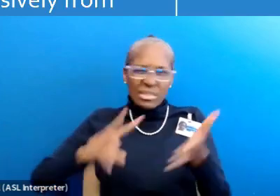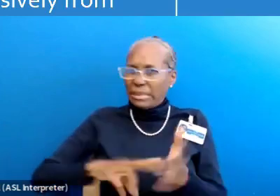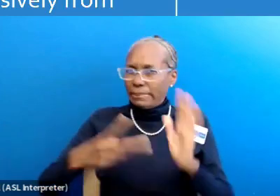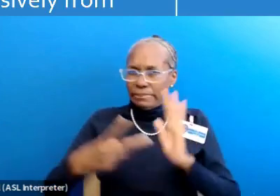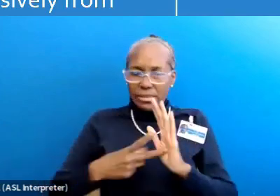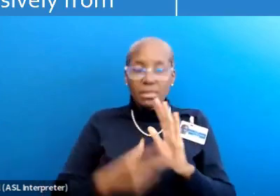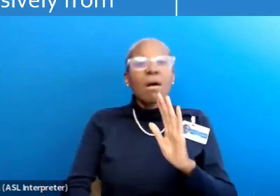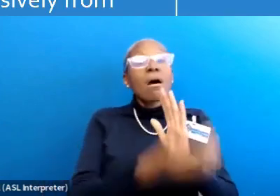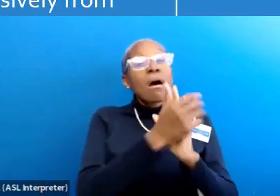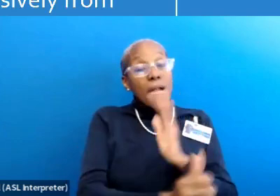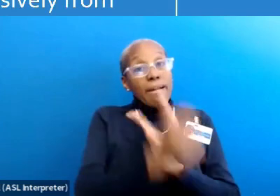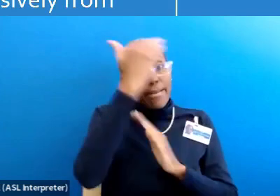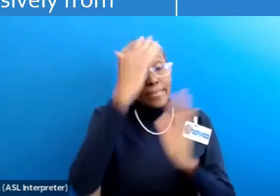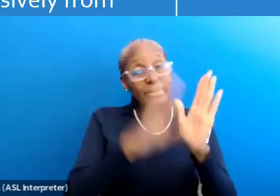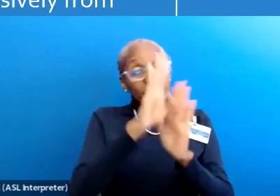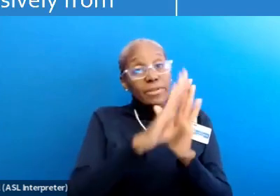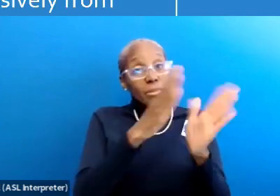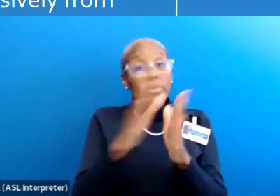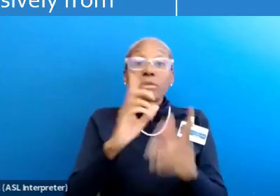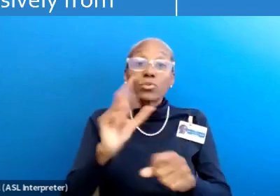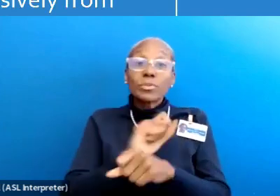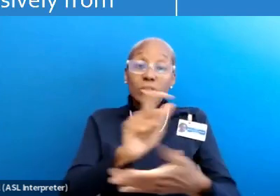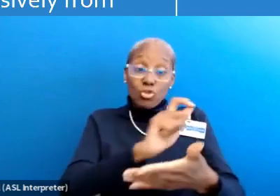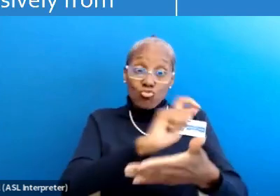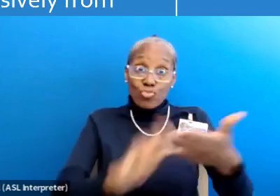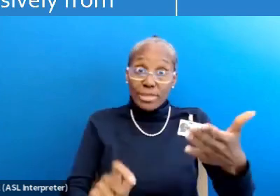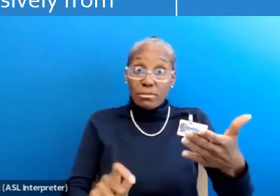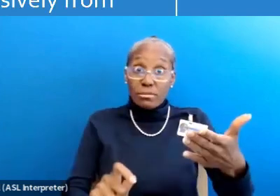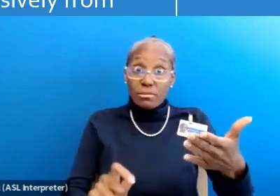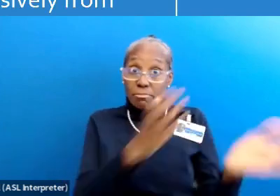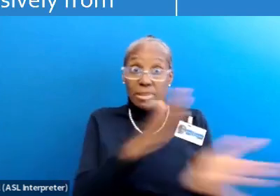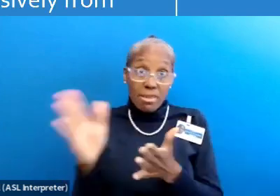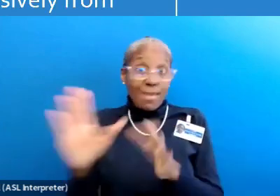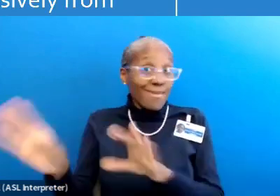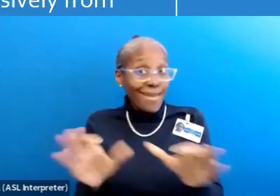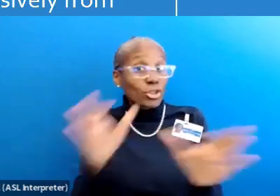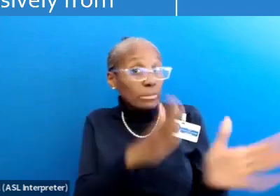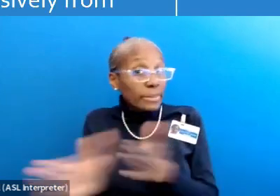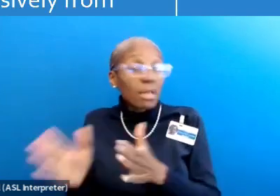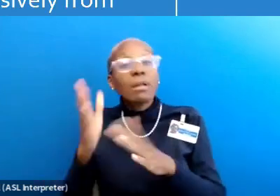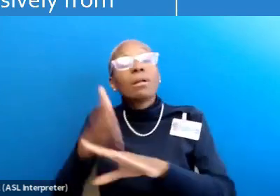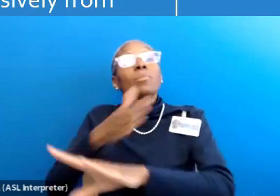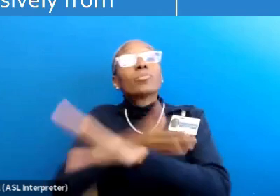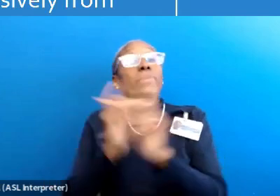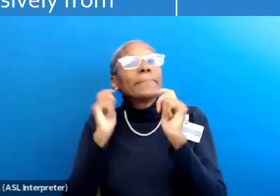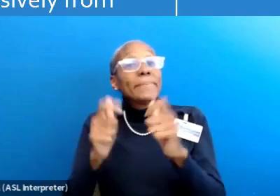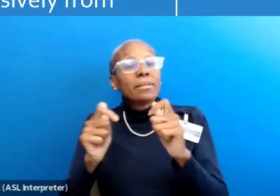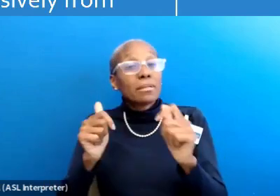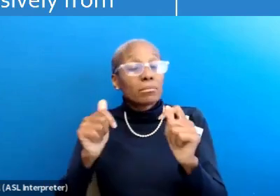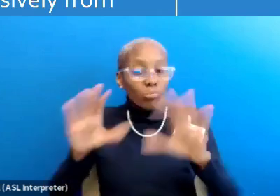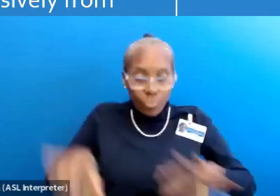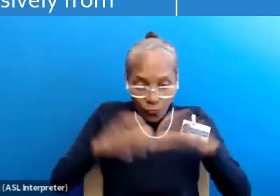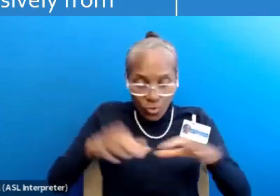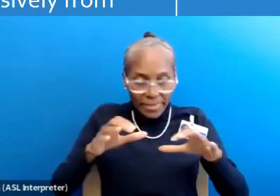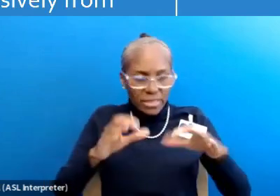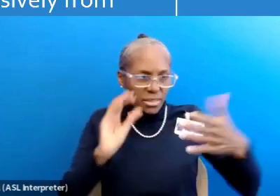development plan is a written plan. It's a professional learning action plan designed to improve immediate performance and foster